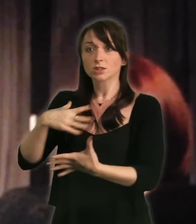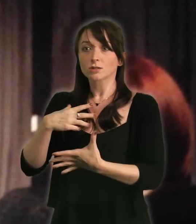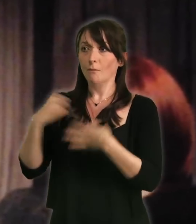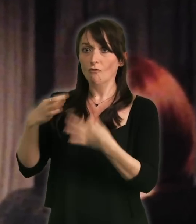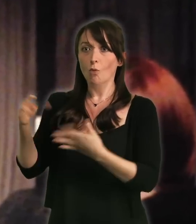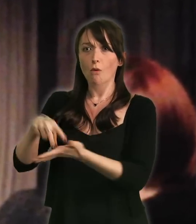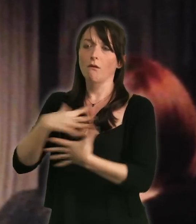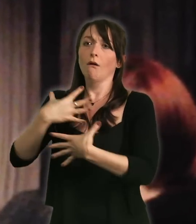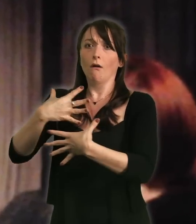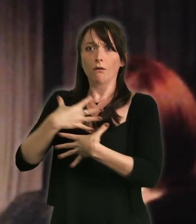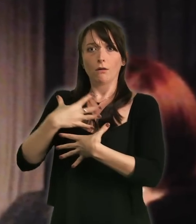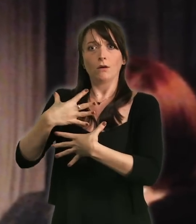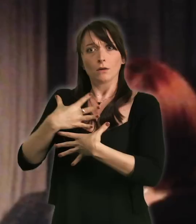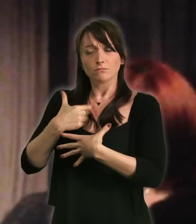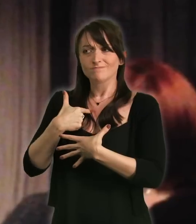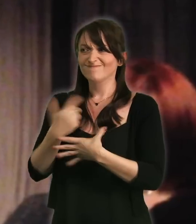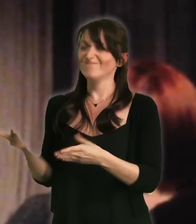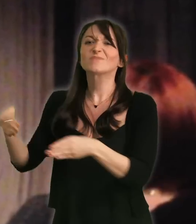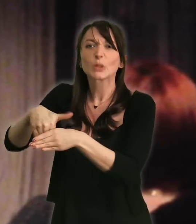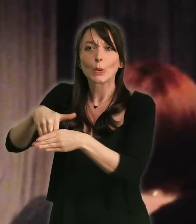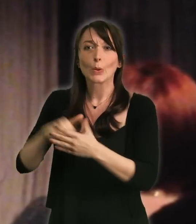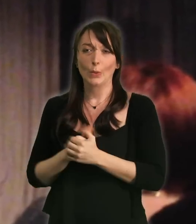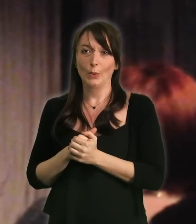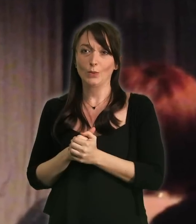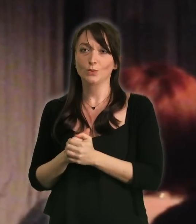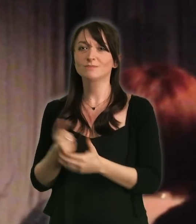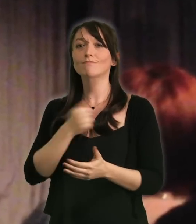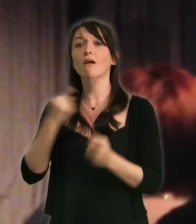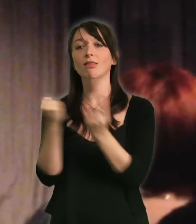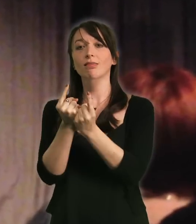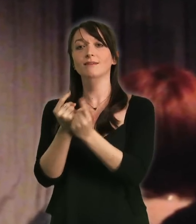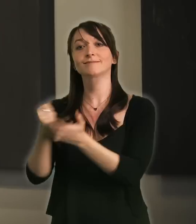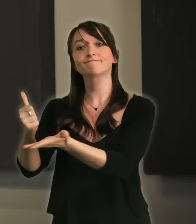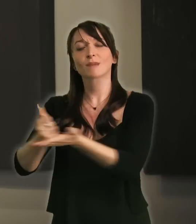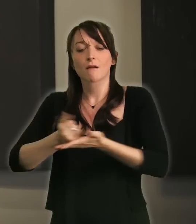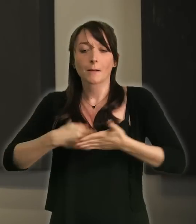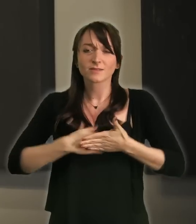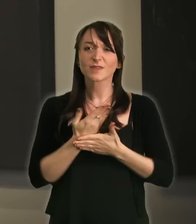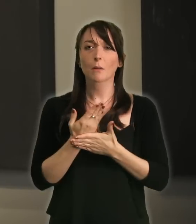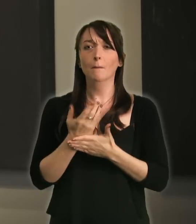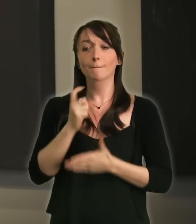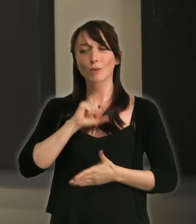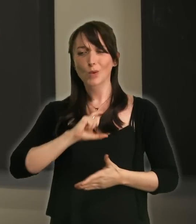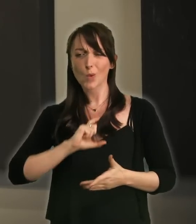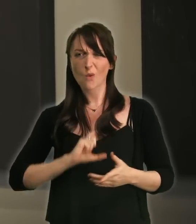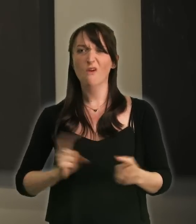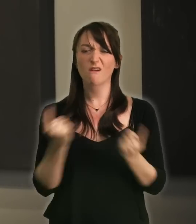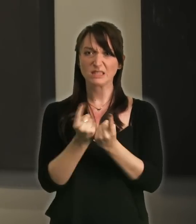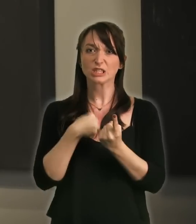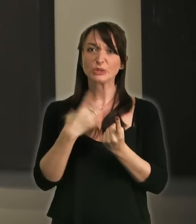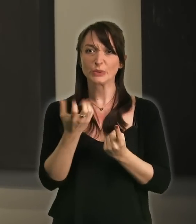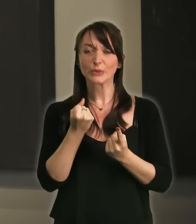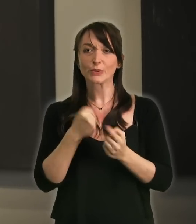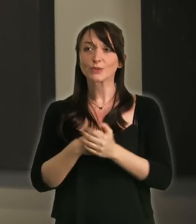out of breath on on stage doing stand-up comedy I'm like well I can make it a part of my act it's my thing it's really helped me to come out of my shell because I do have a lot of